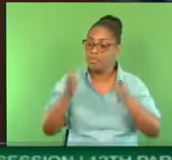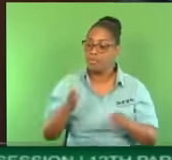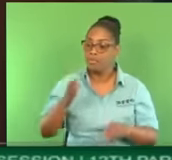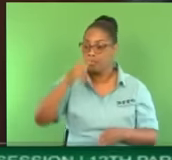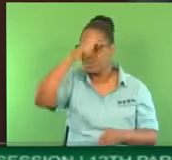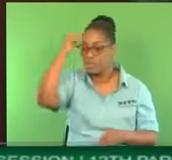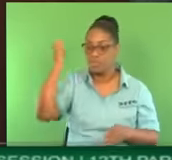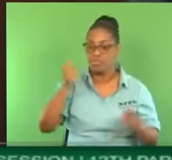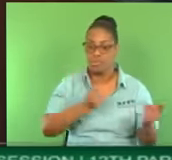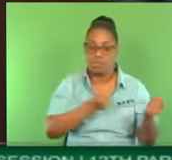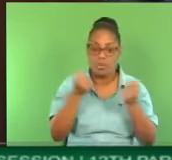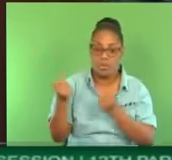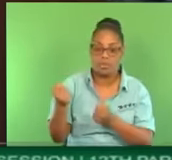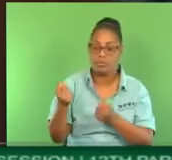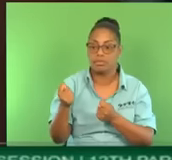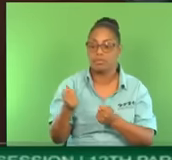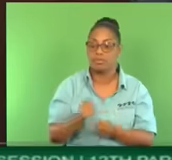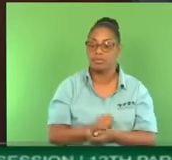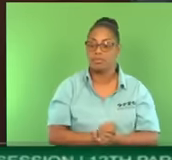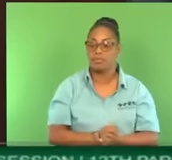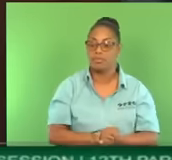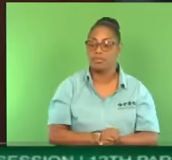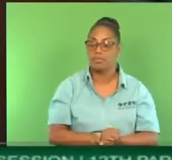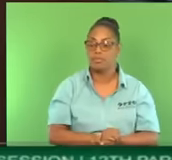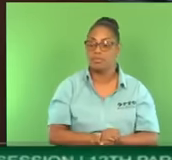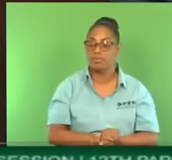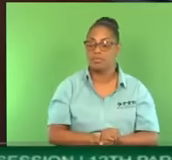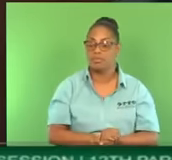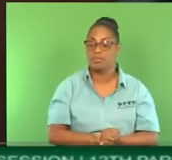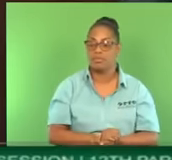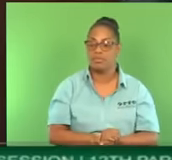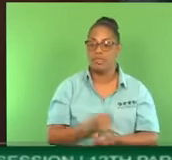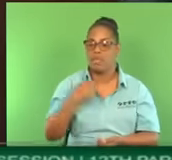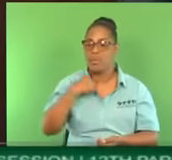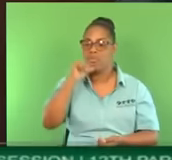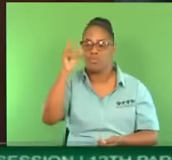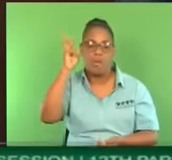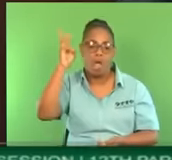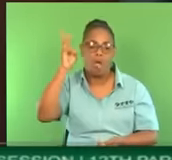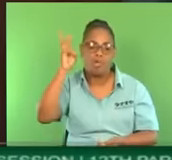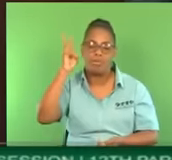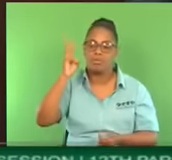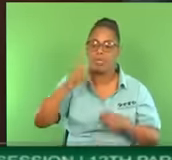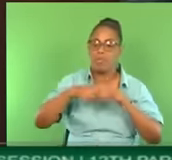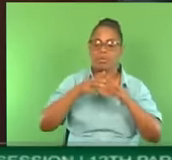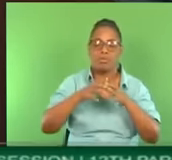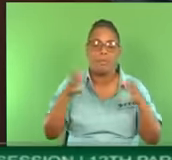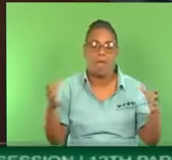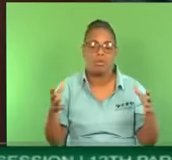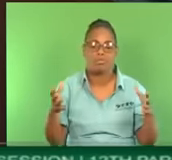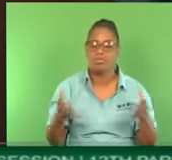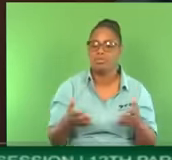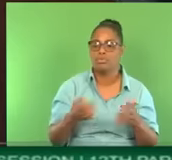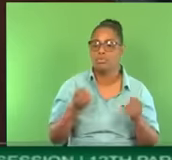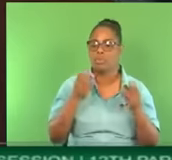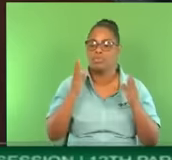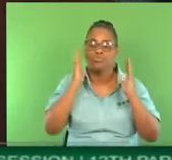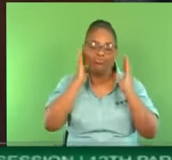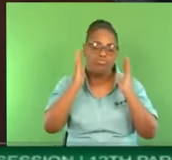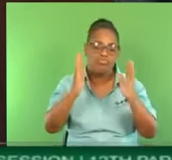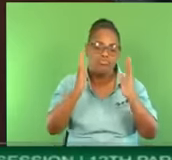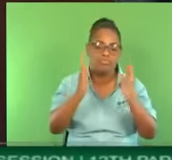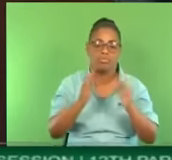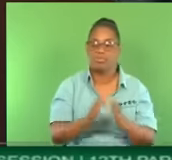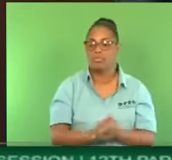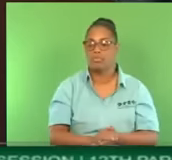did not trouble me too much, so I really don't want to spend too much time on some of